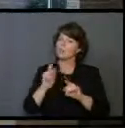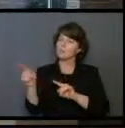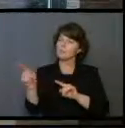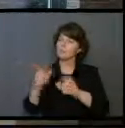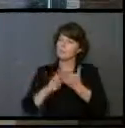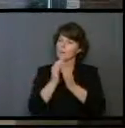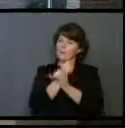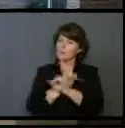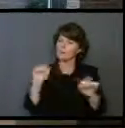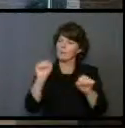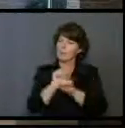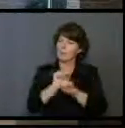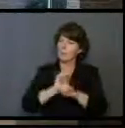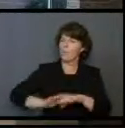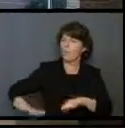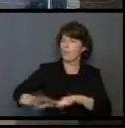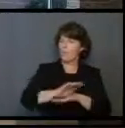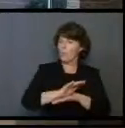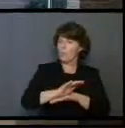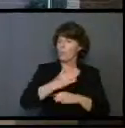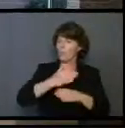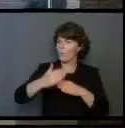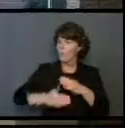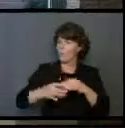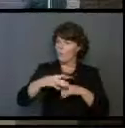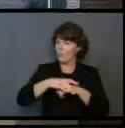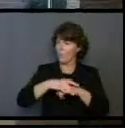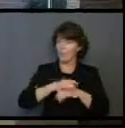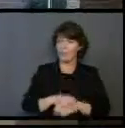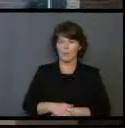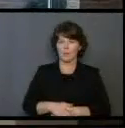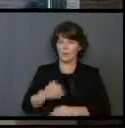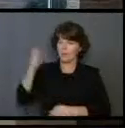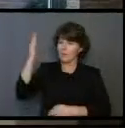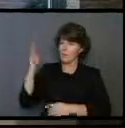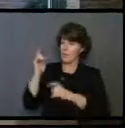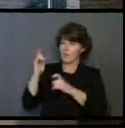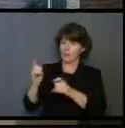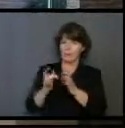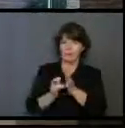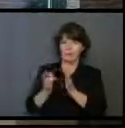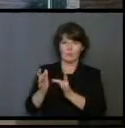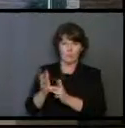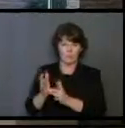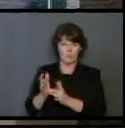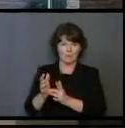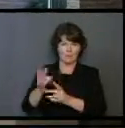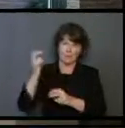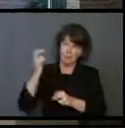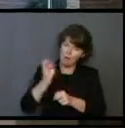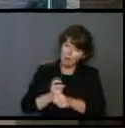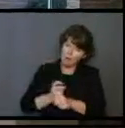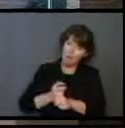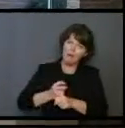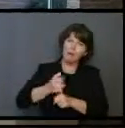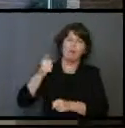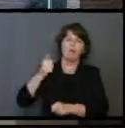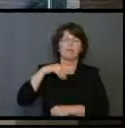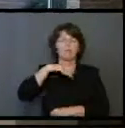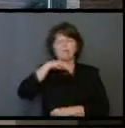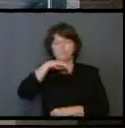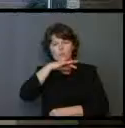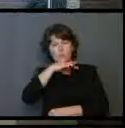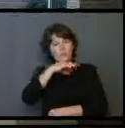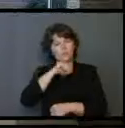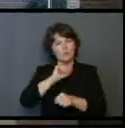salvation to the ends of the earth. God gave Jesus the absolute, hardest, dirtiest work